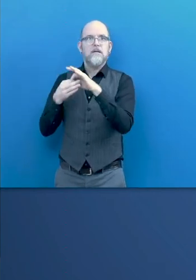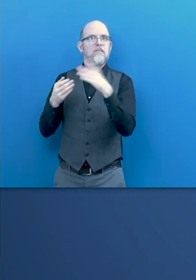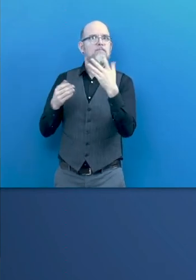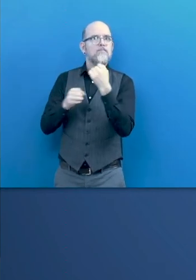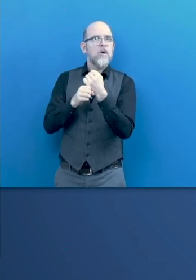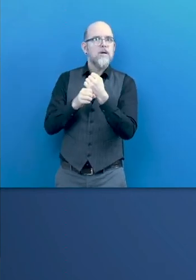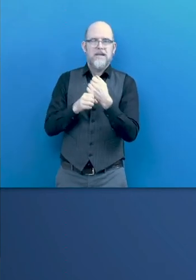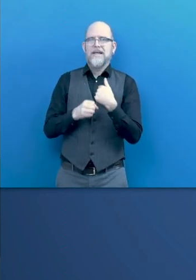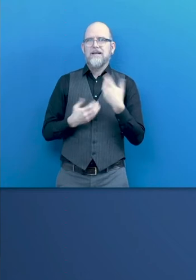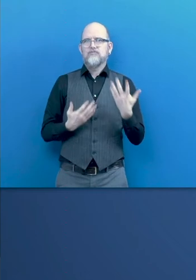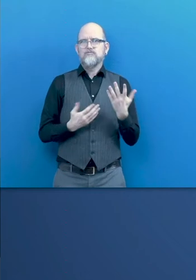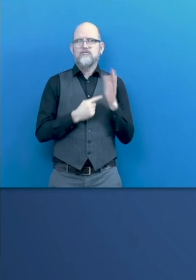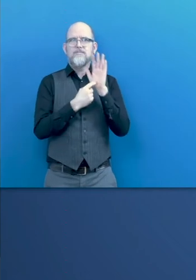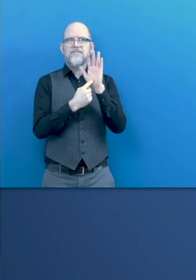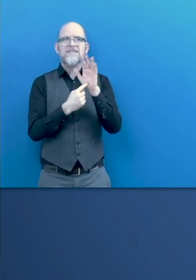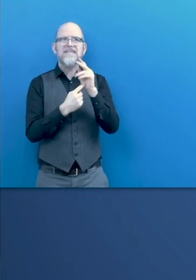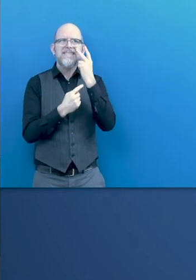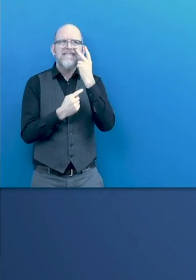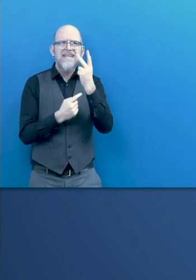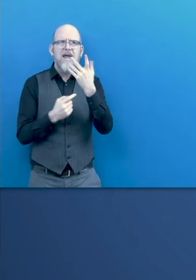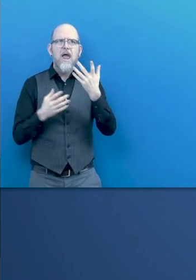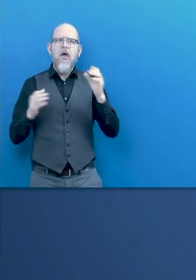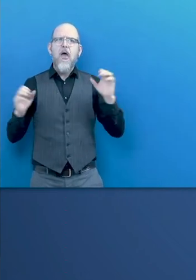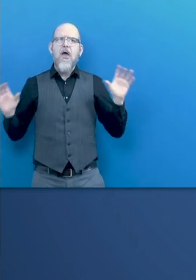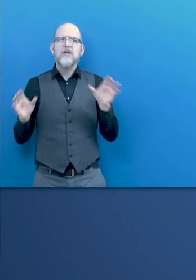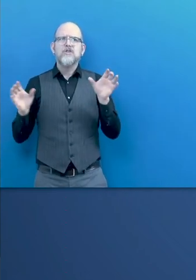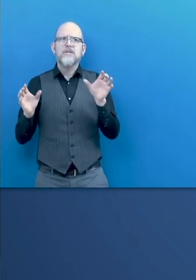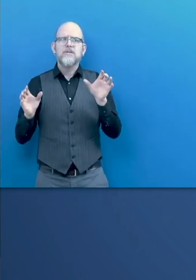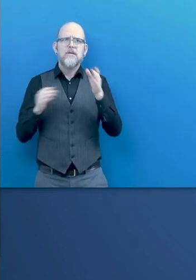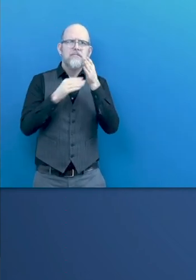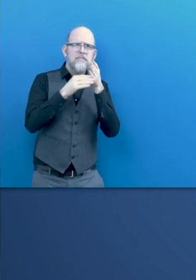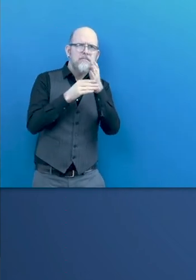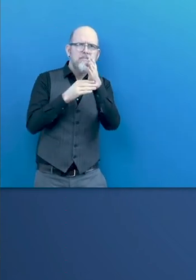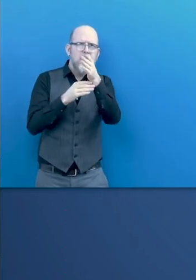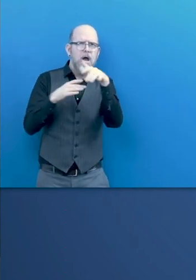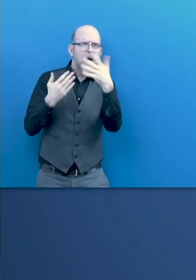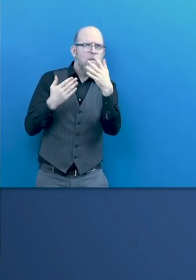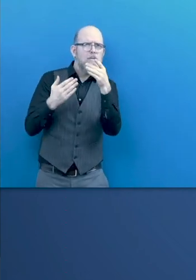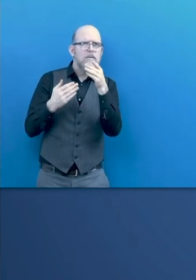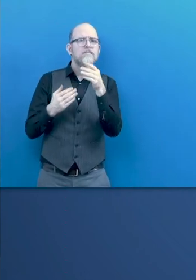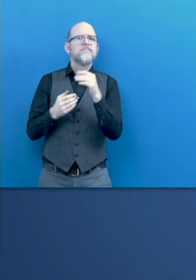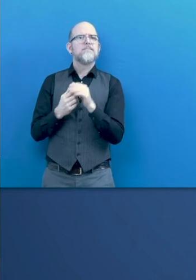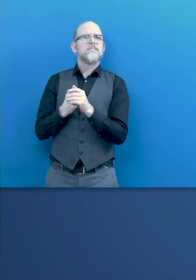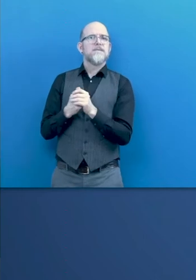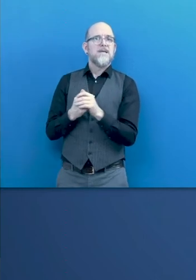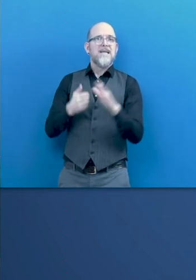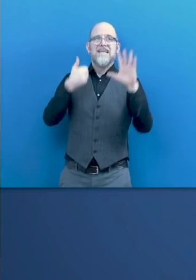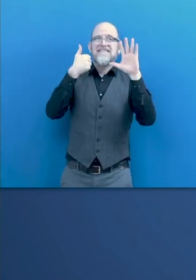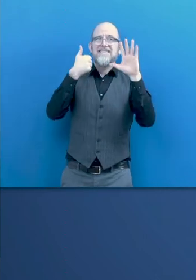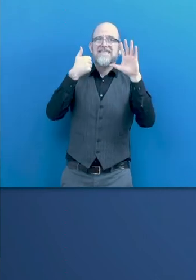-oriented, and has been prepared by analyzing more than 60 sources of information, and also by making